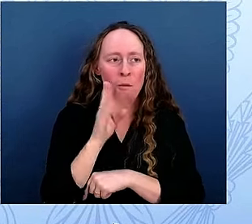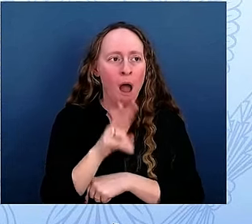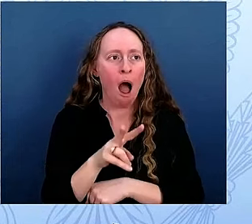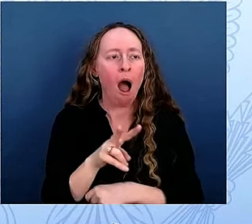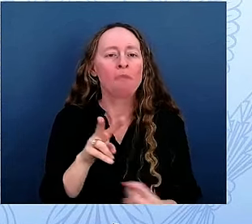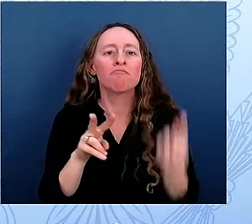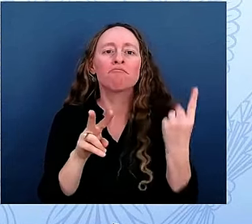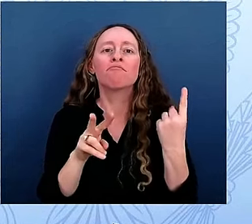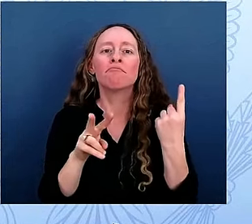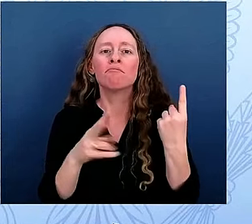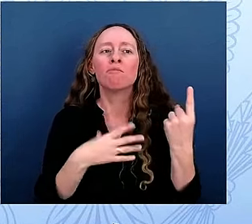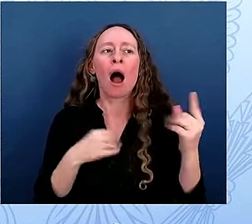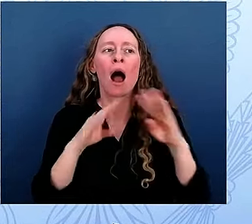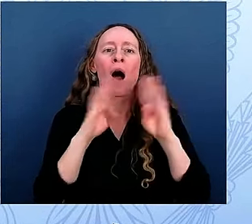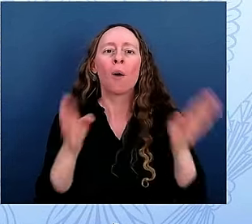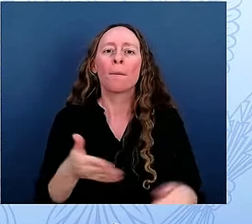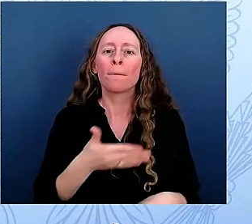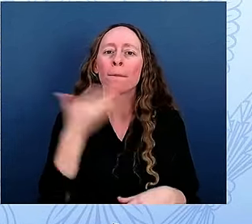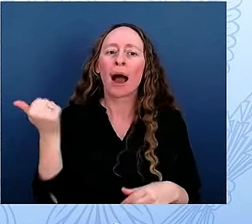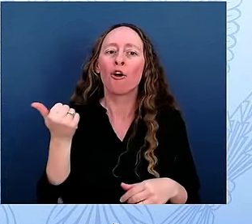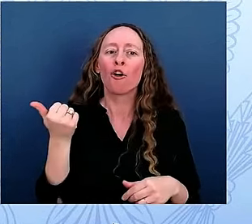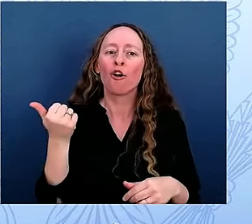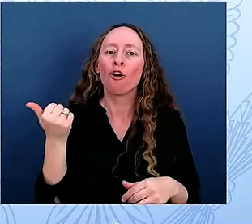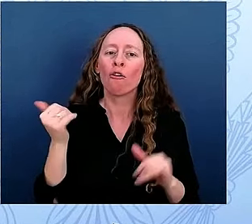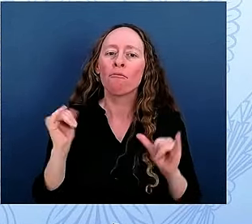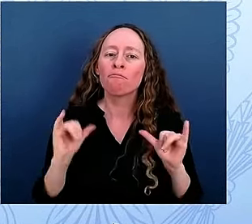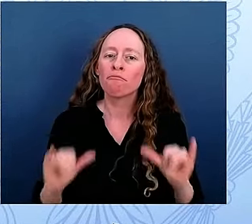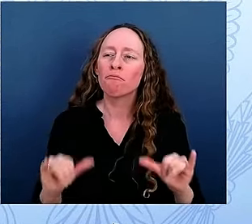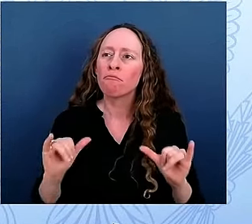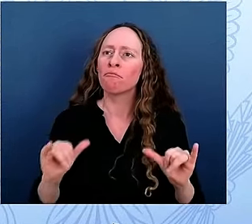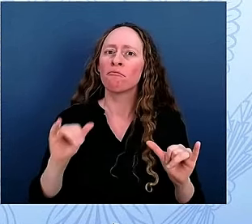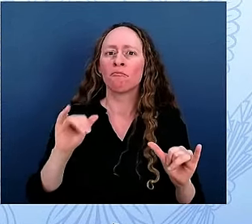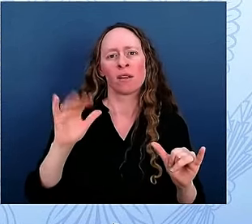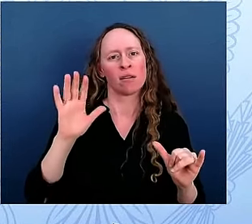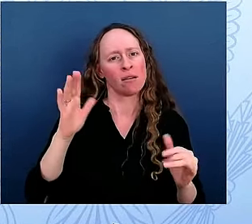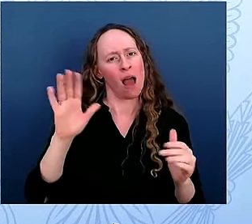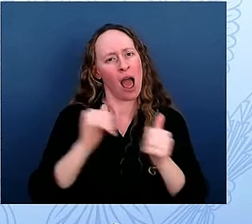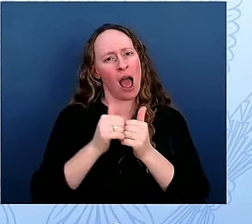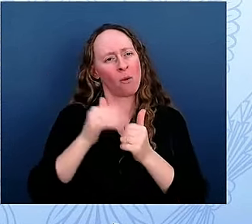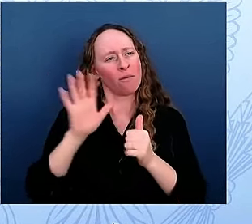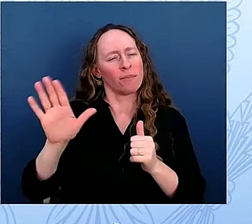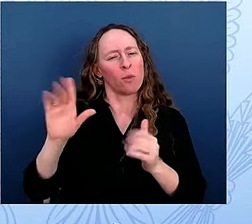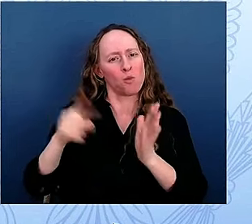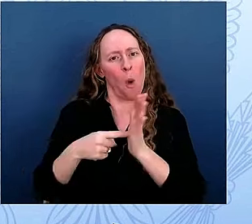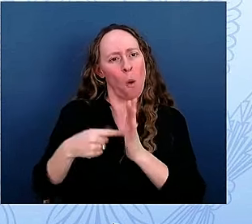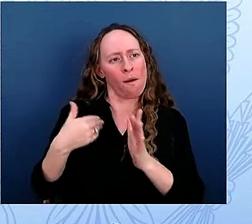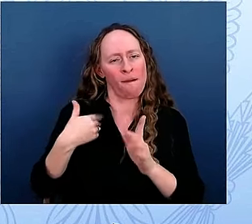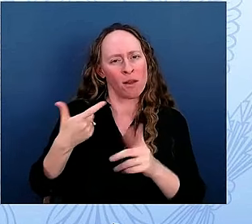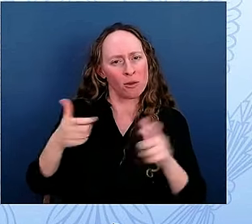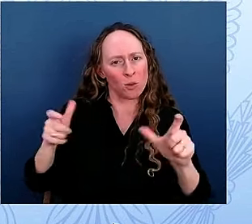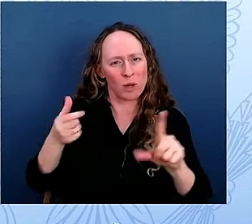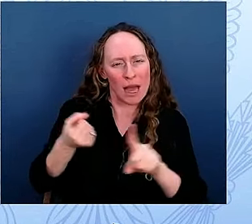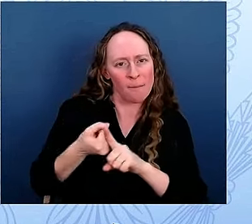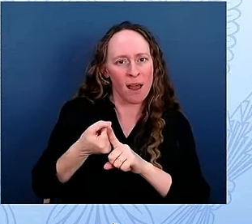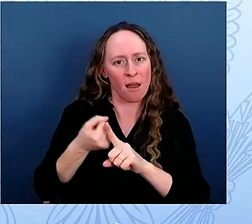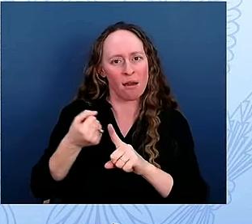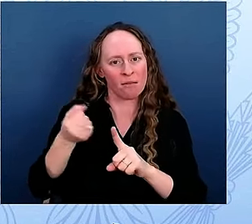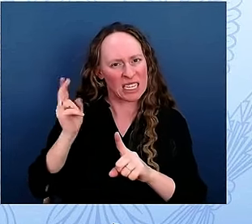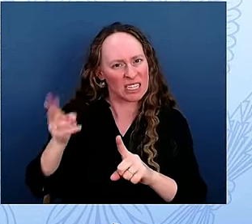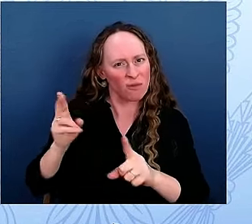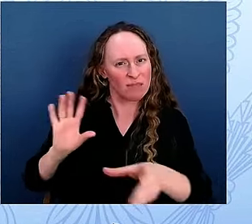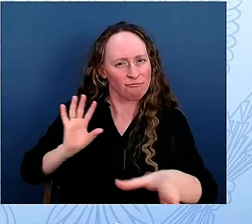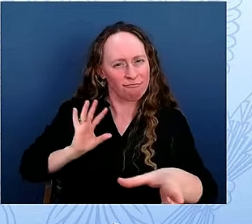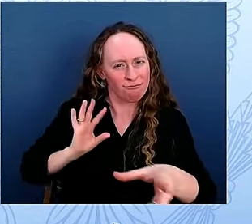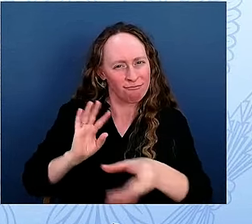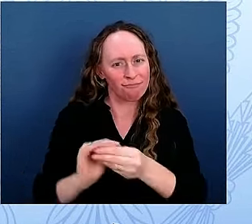building and its role in White House history. We all know that this is more than a home, more than an